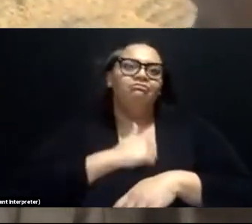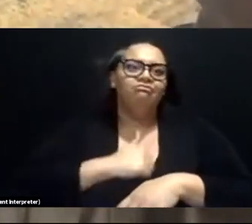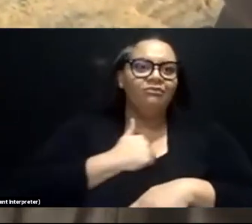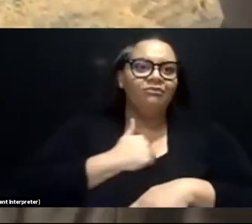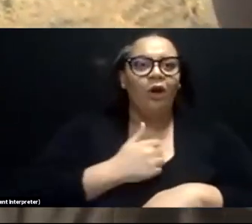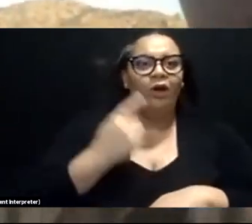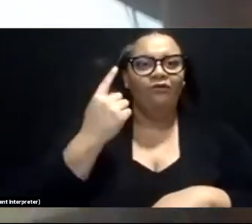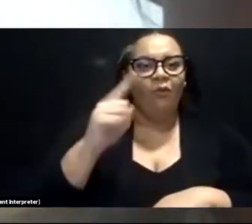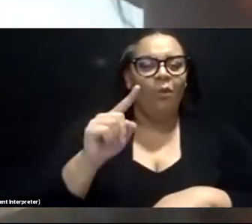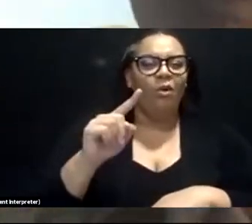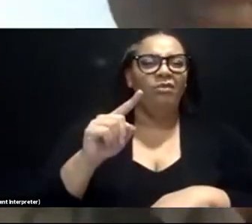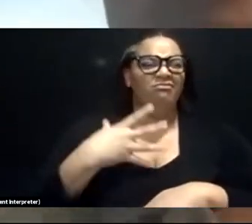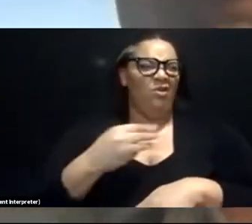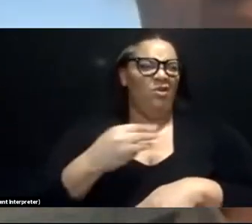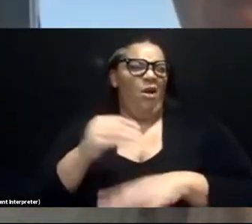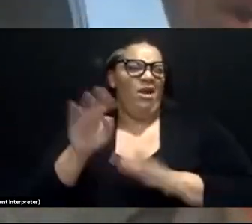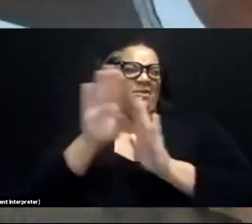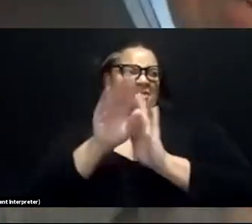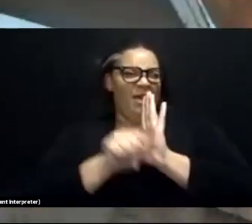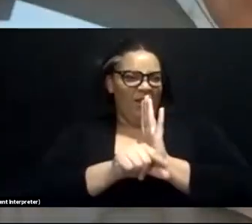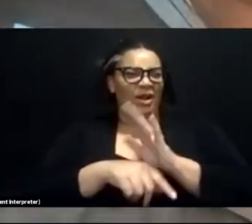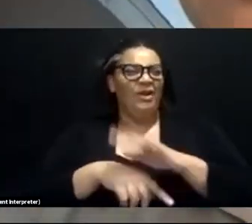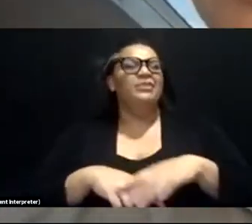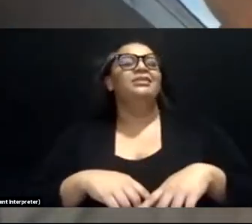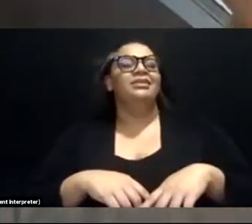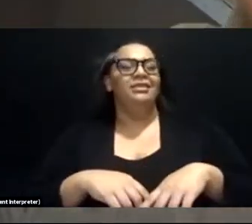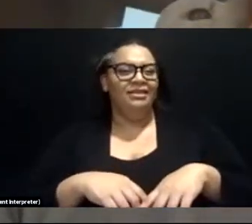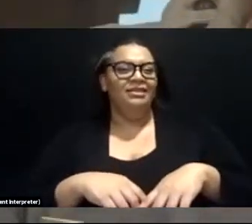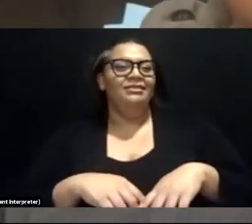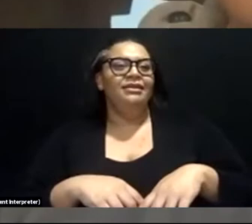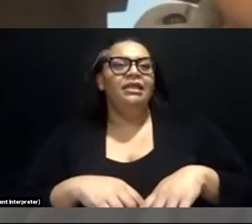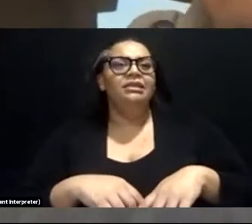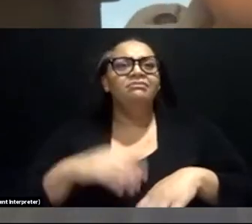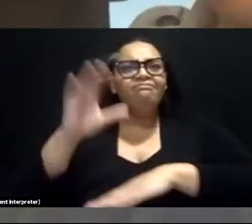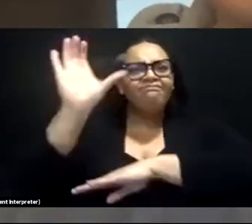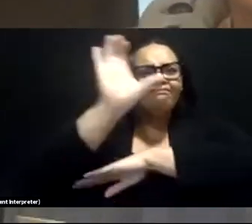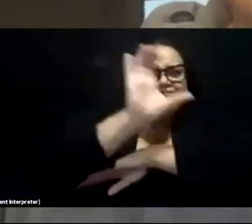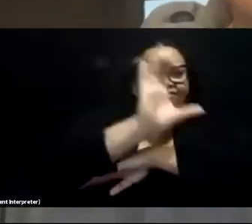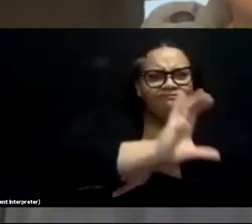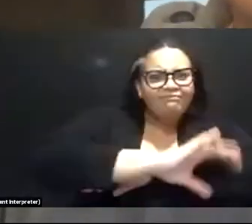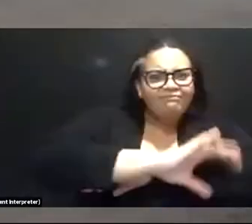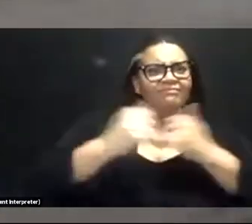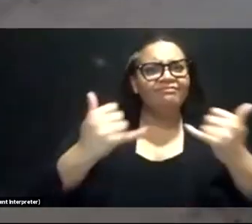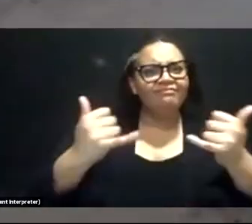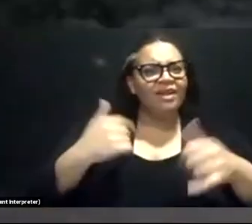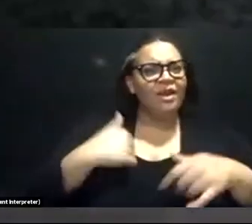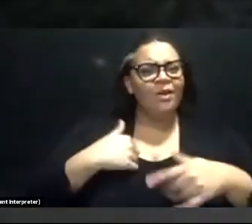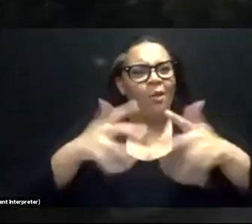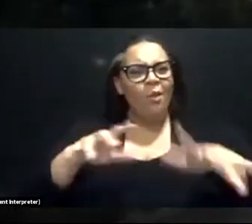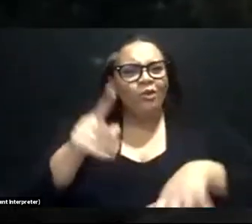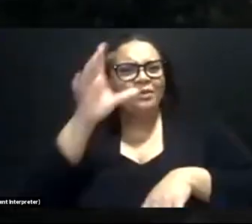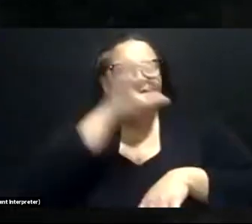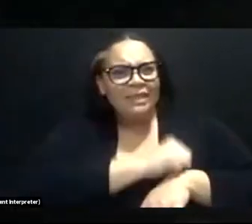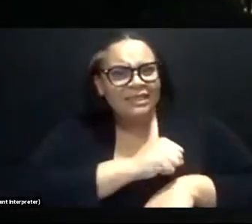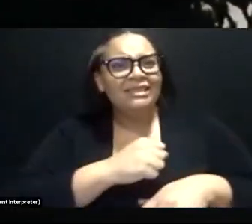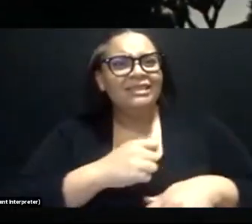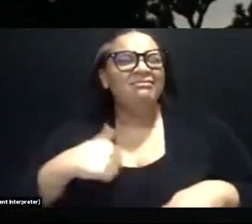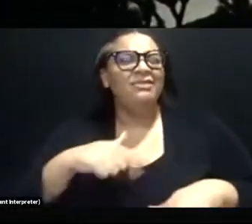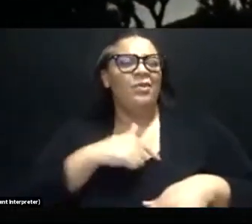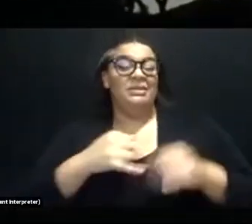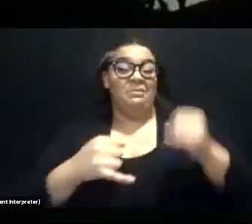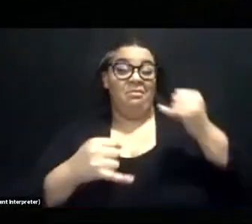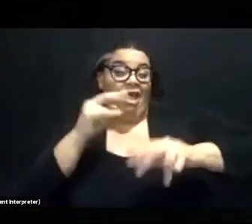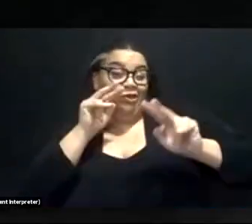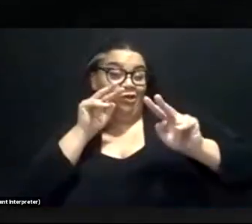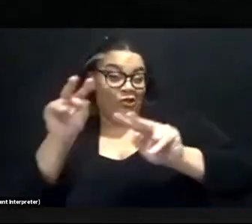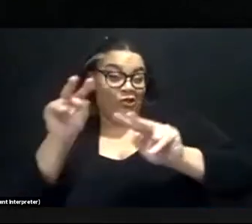you off the stand for a second. It's sunset in the Mojave Desert. I just don't want you to miss it. So we're going to get some last looks at the